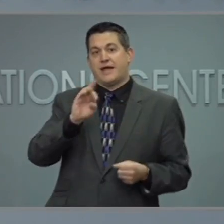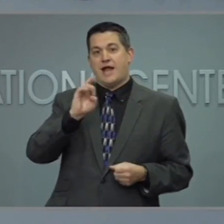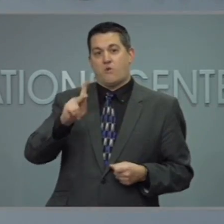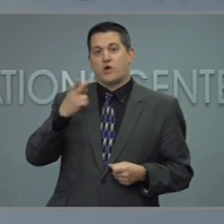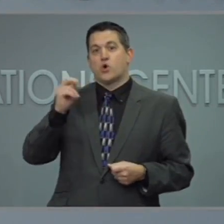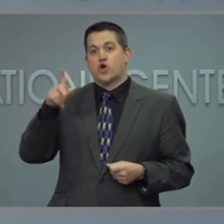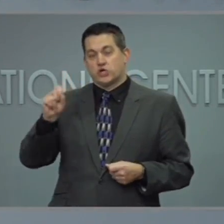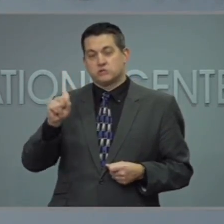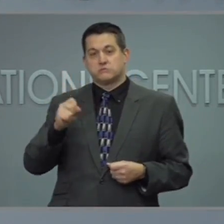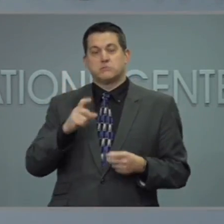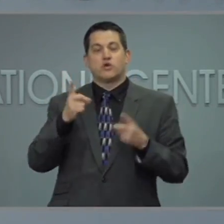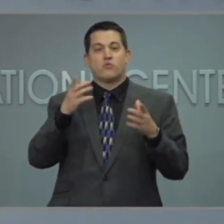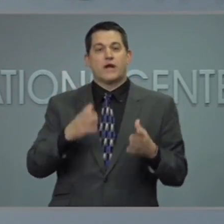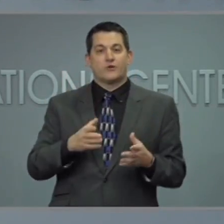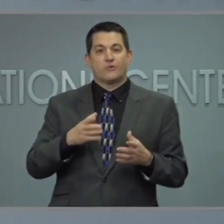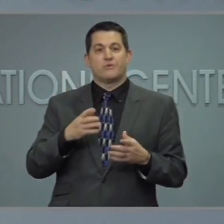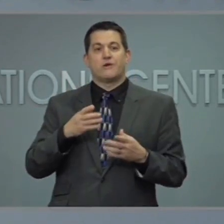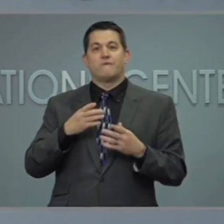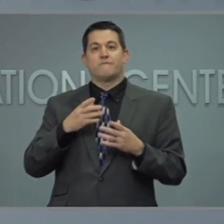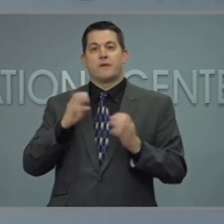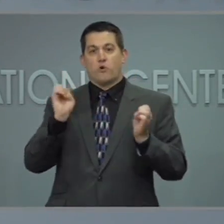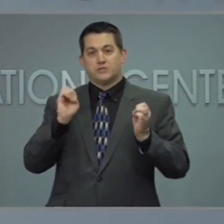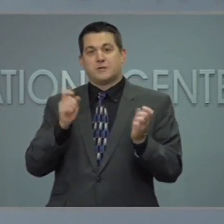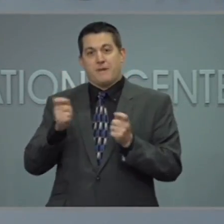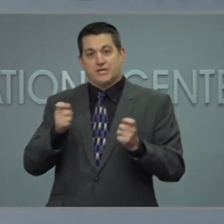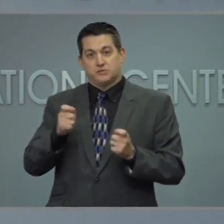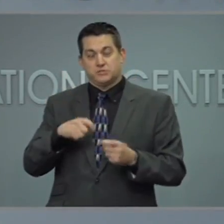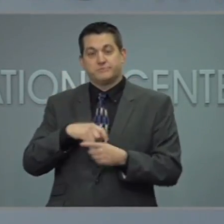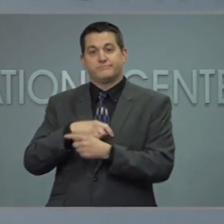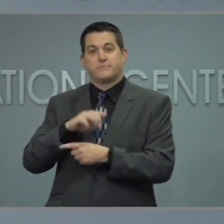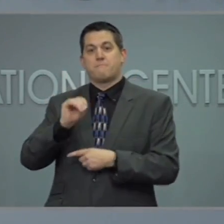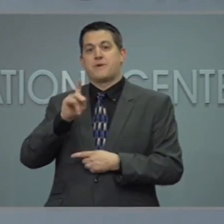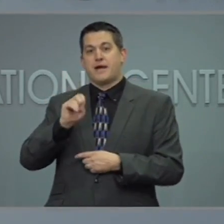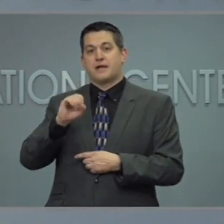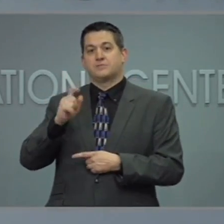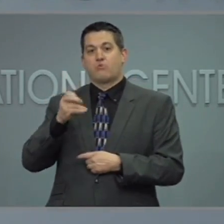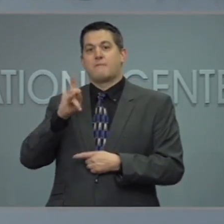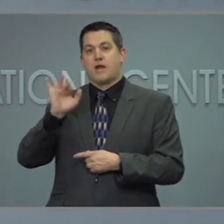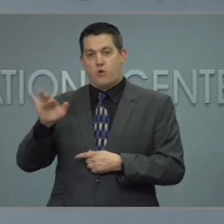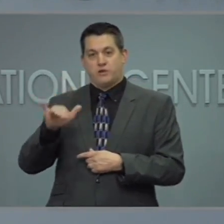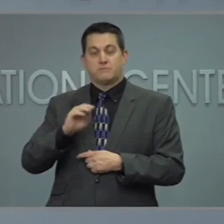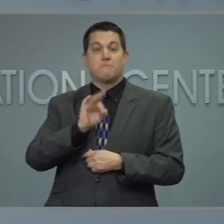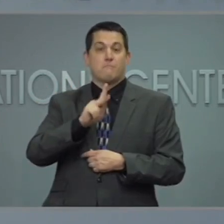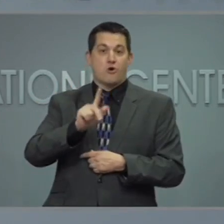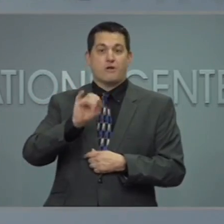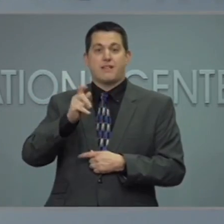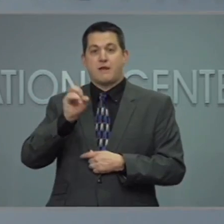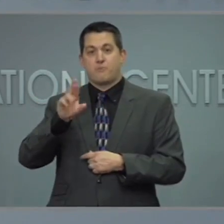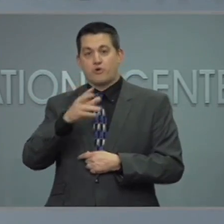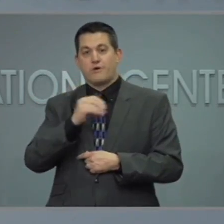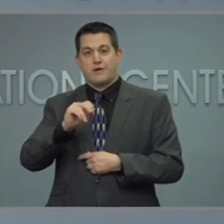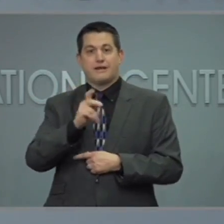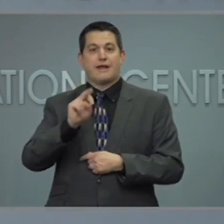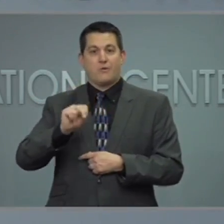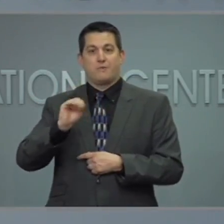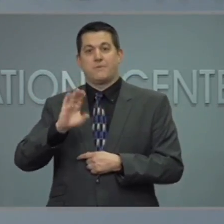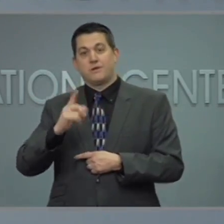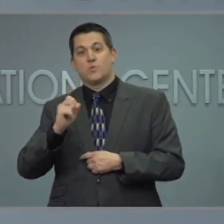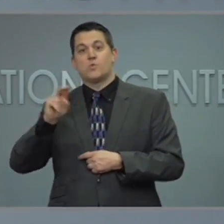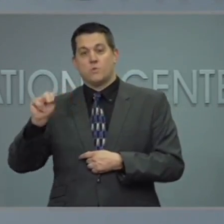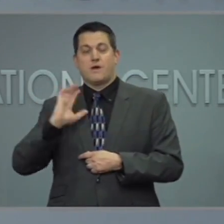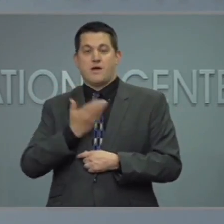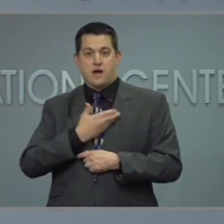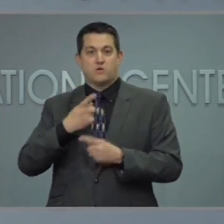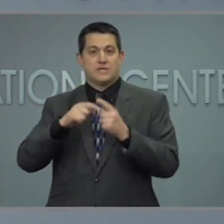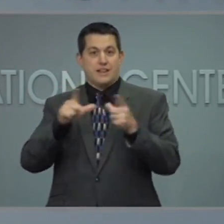Emergency Management, Mike Sprayberry, Mark Lineberger, and Karen Magoon are our sign language interpreters. And